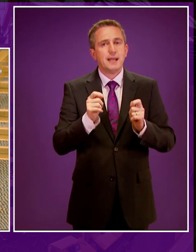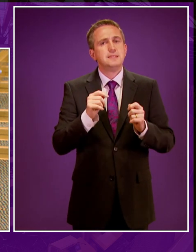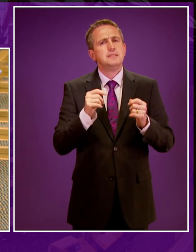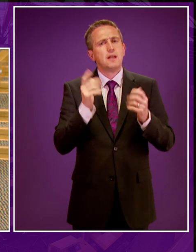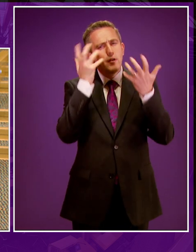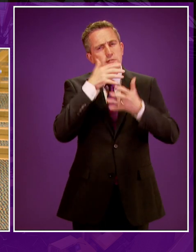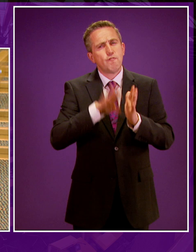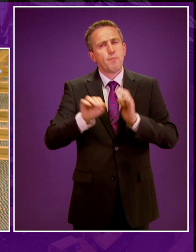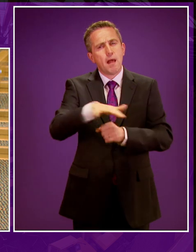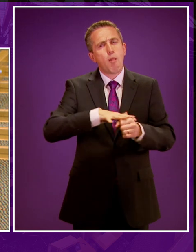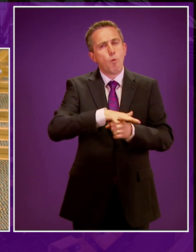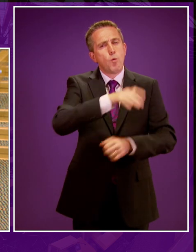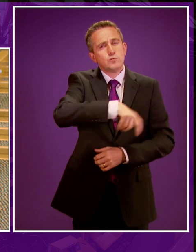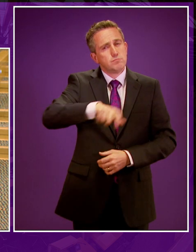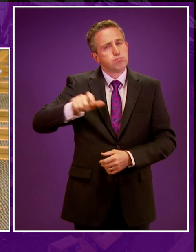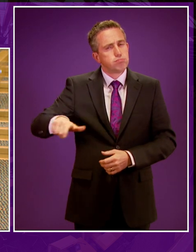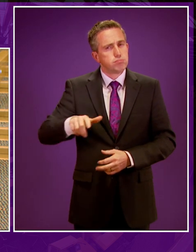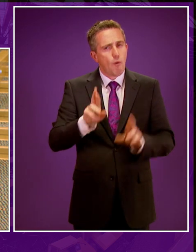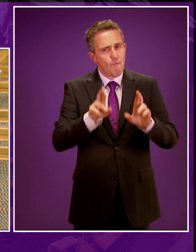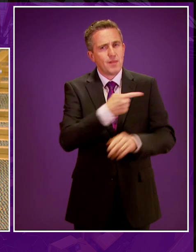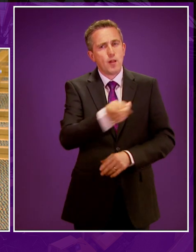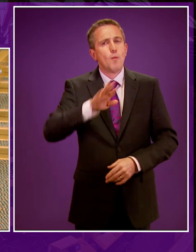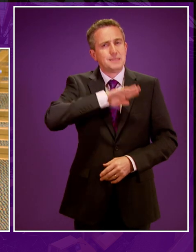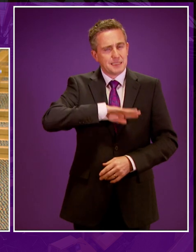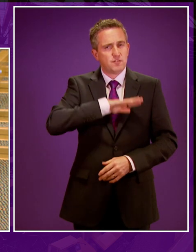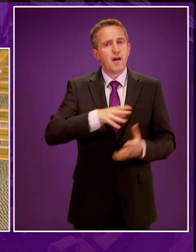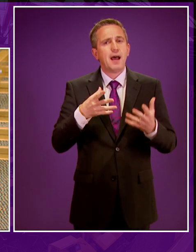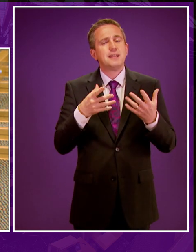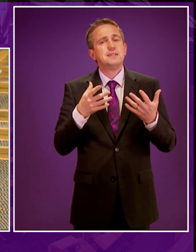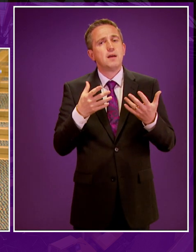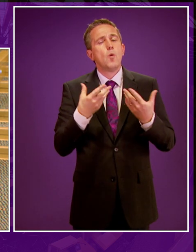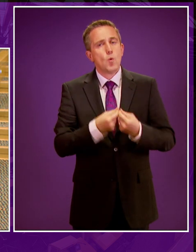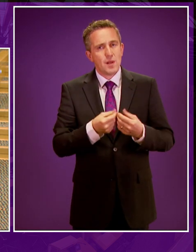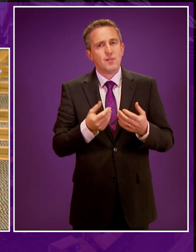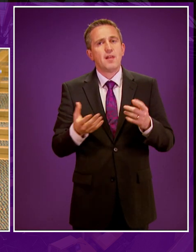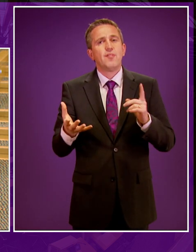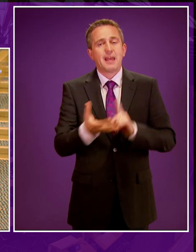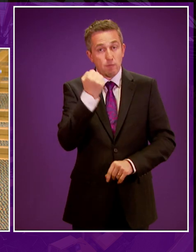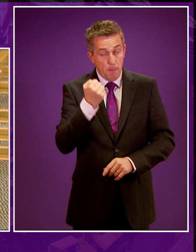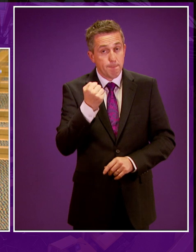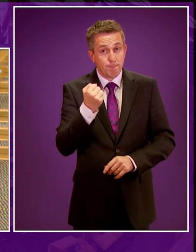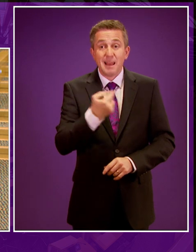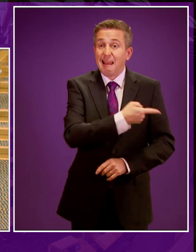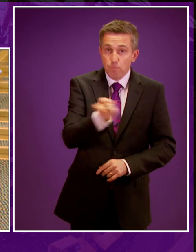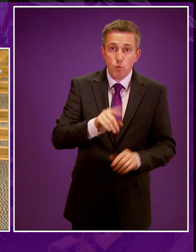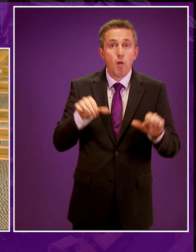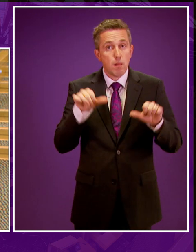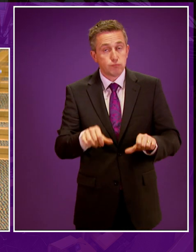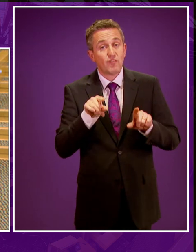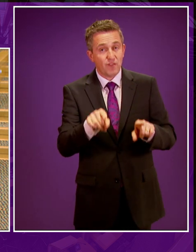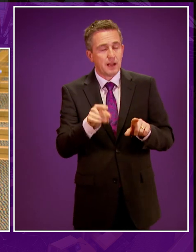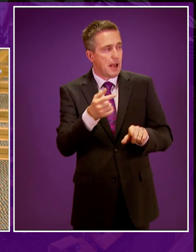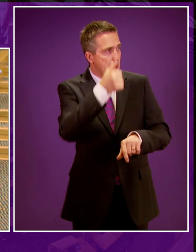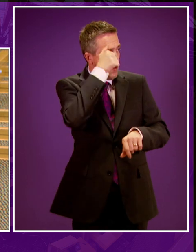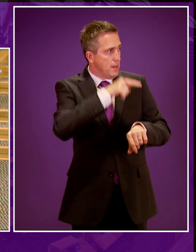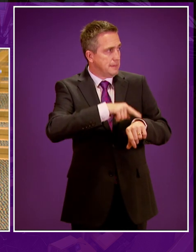I hope, will be satisfied with the outcome today if Parliament votes to endorse our position. And, President of the I'm aware